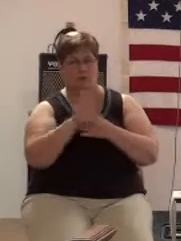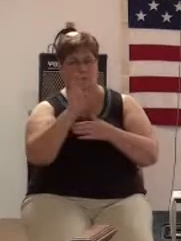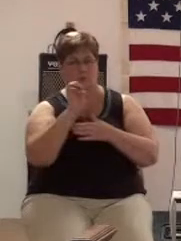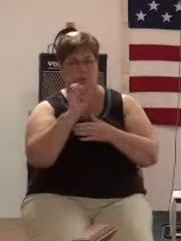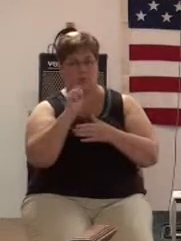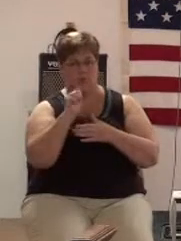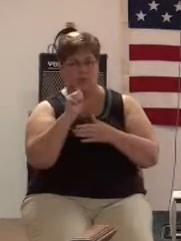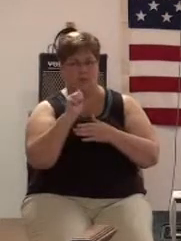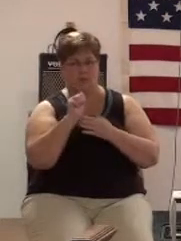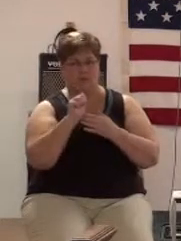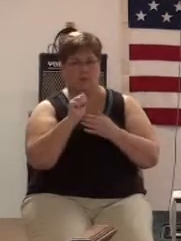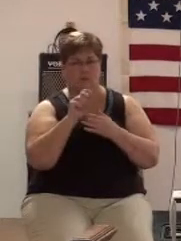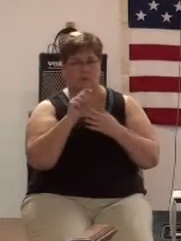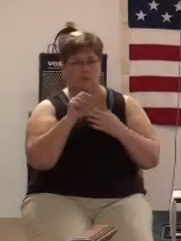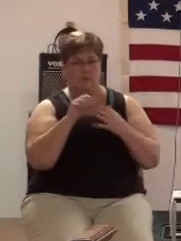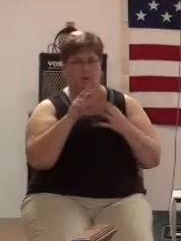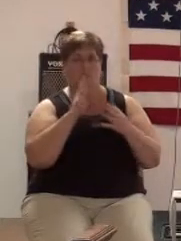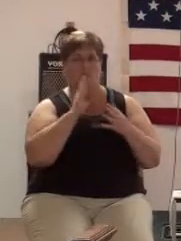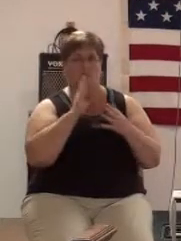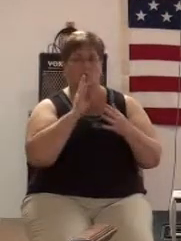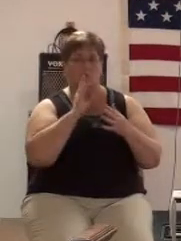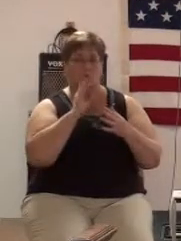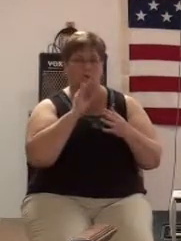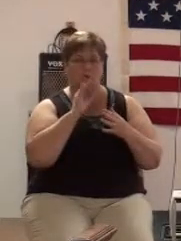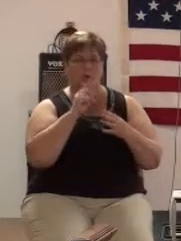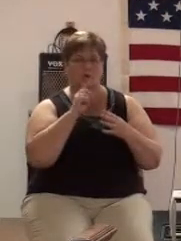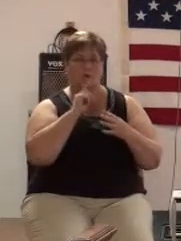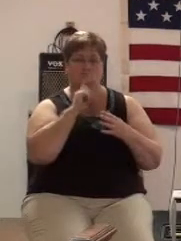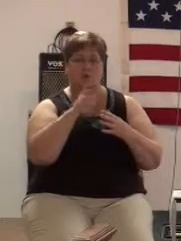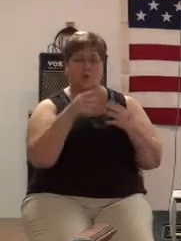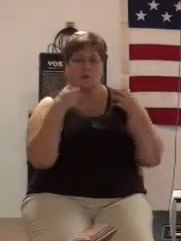the sea, its waters are healed.